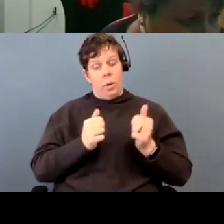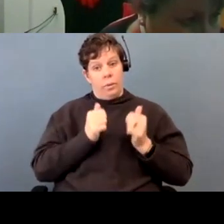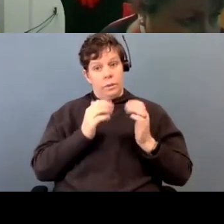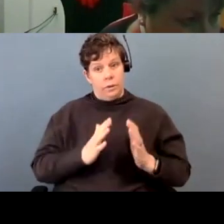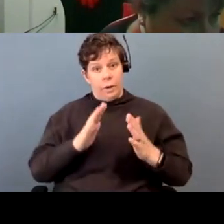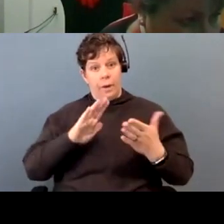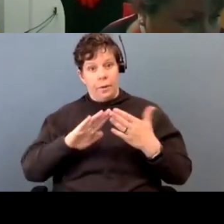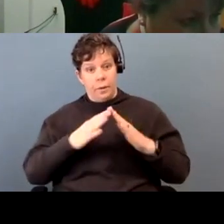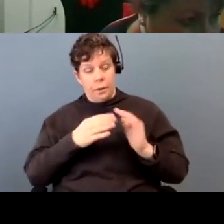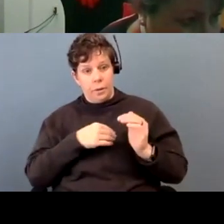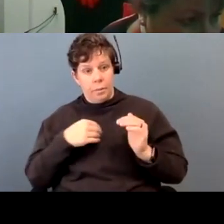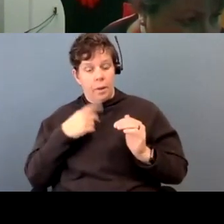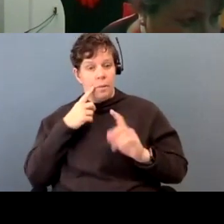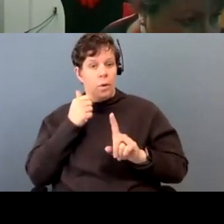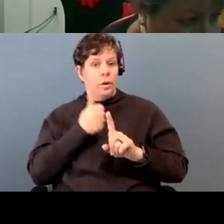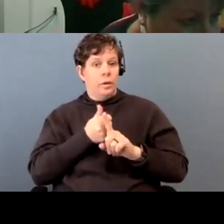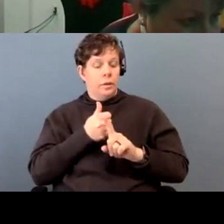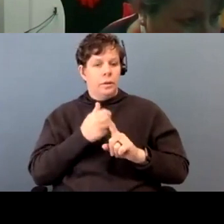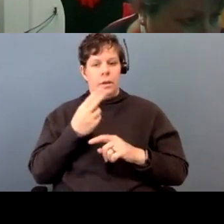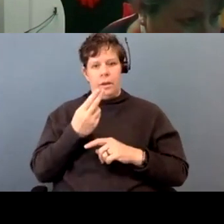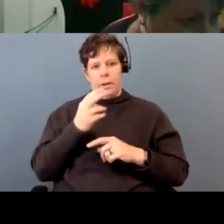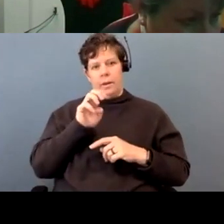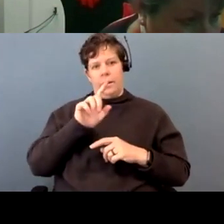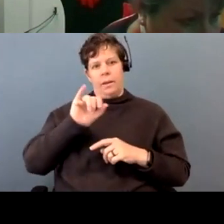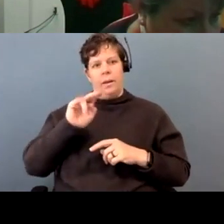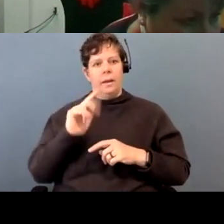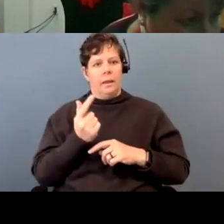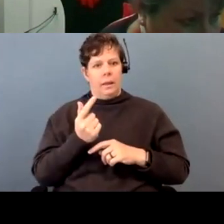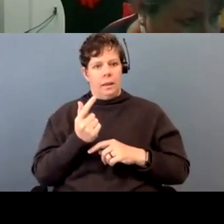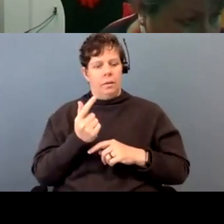members and for yourself? Like, what does healing look like in that space for you all?